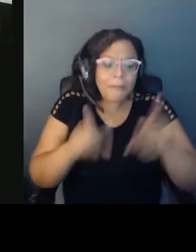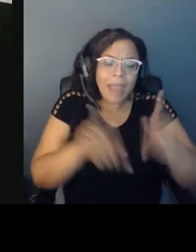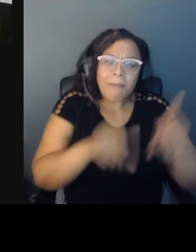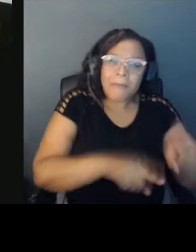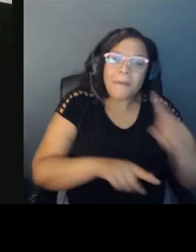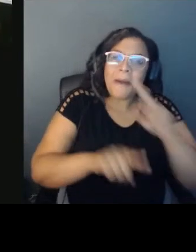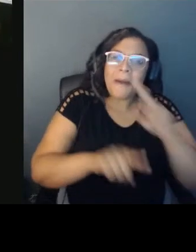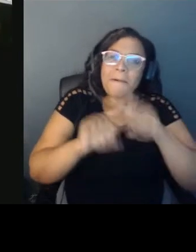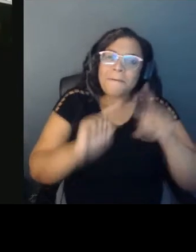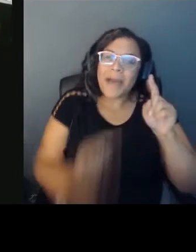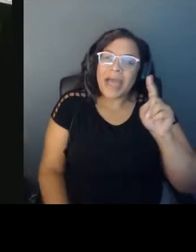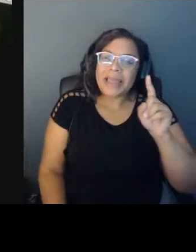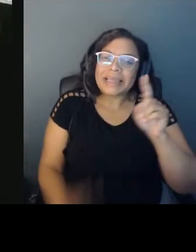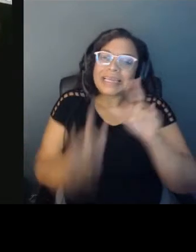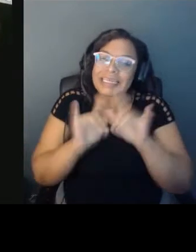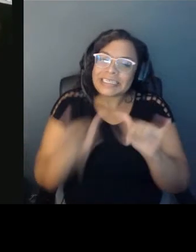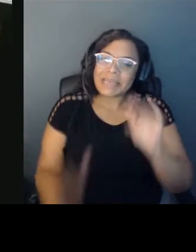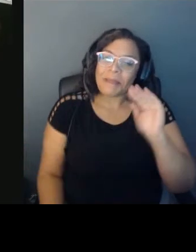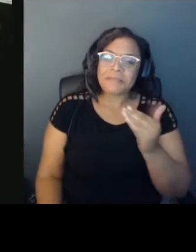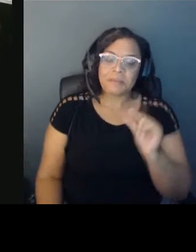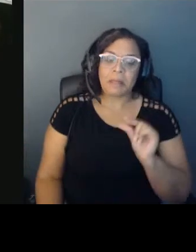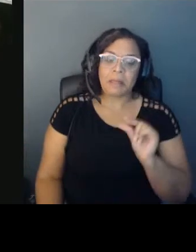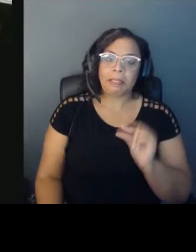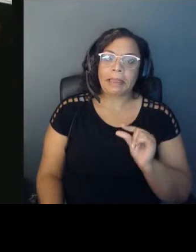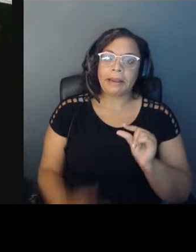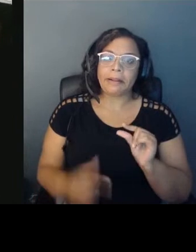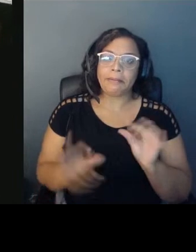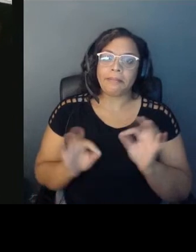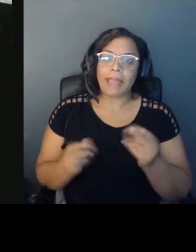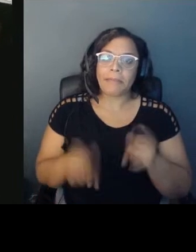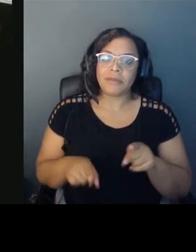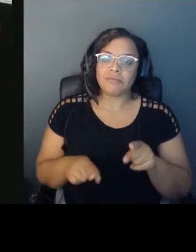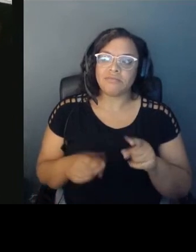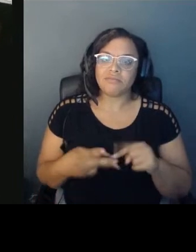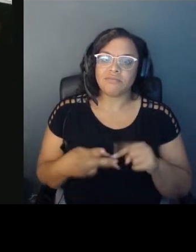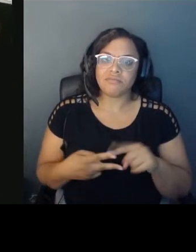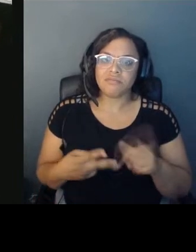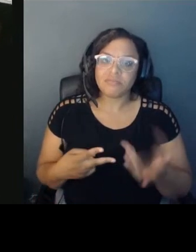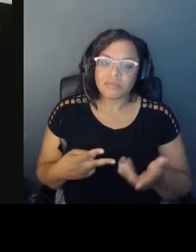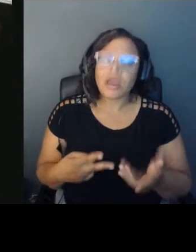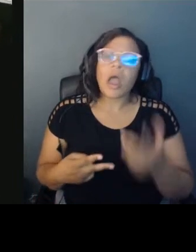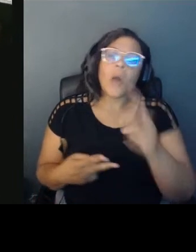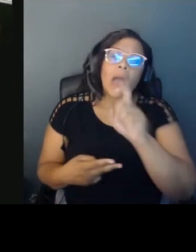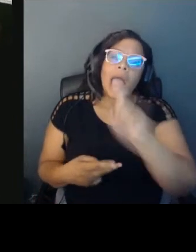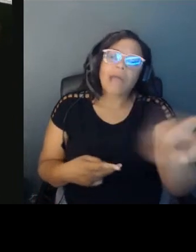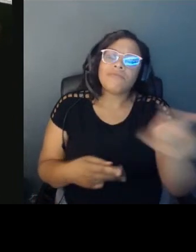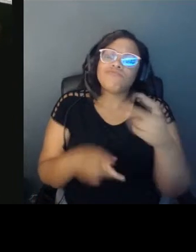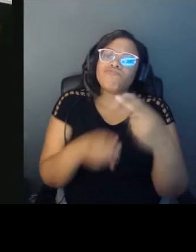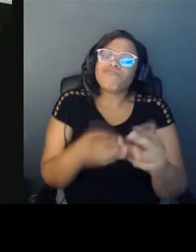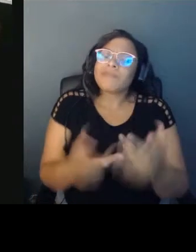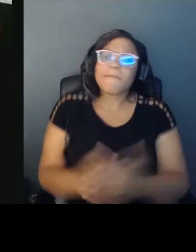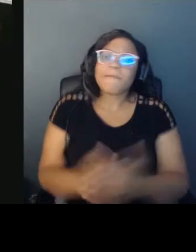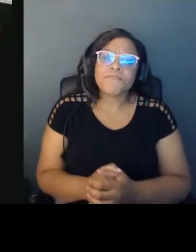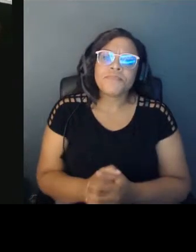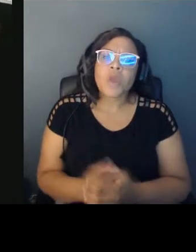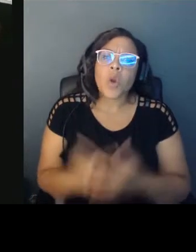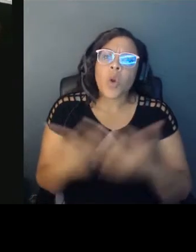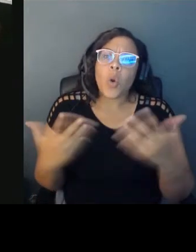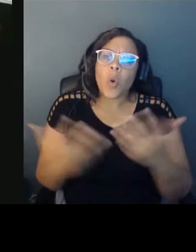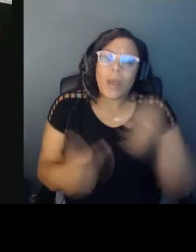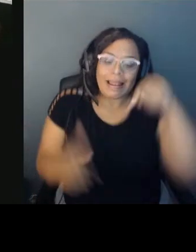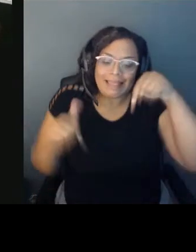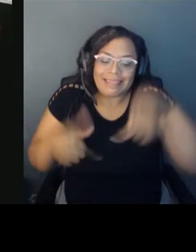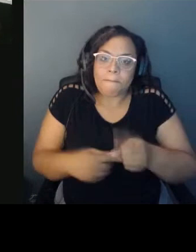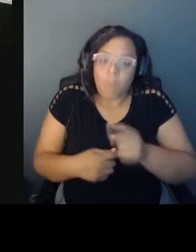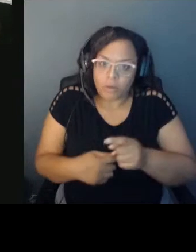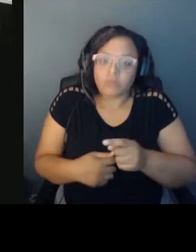So I want to begin by asking each of you as briefly as you can, what does this moment, this moment in which we